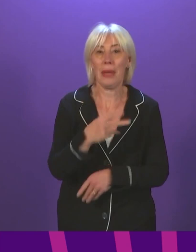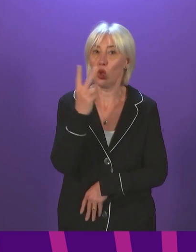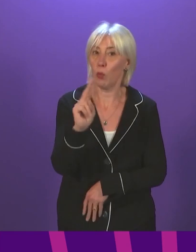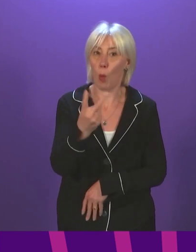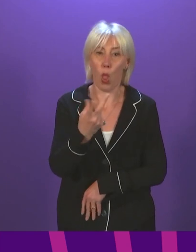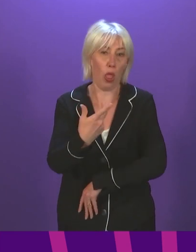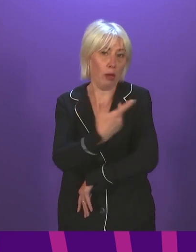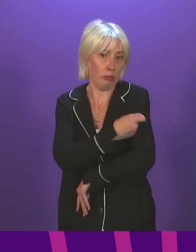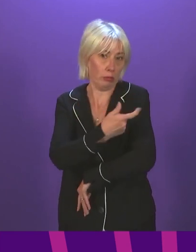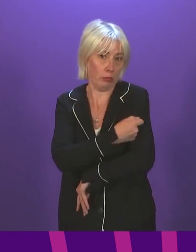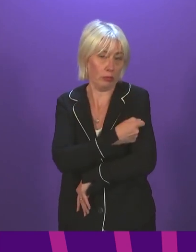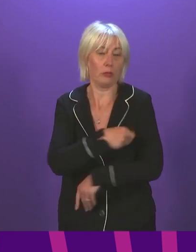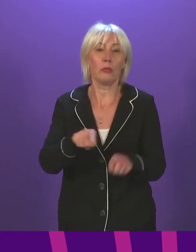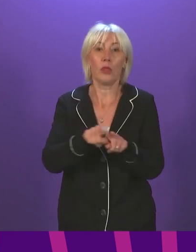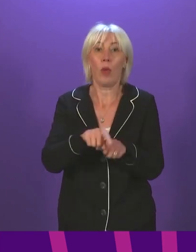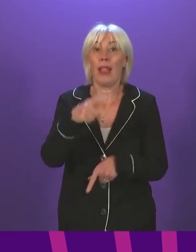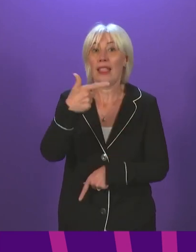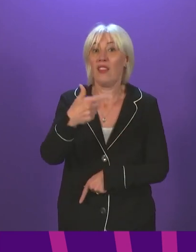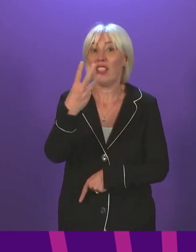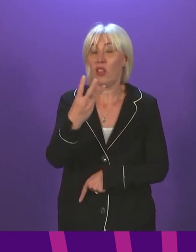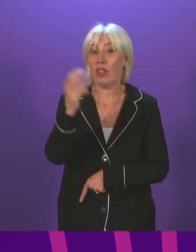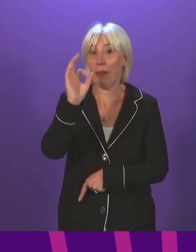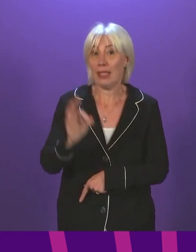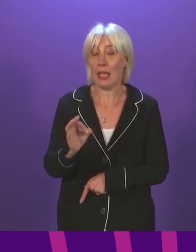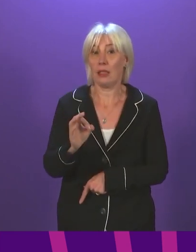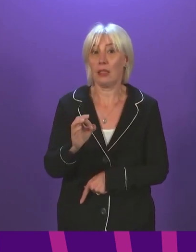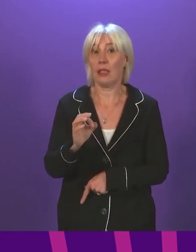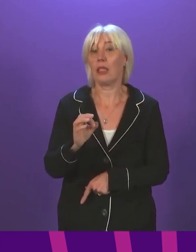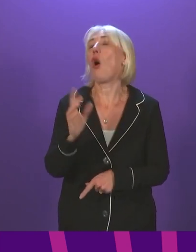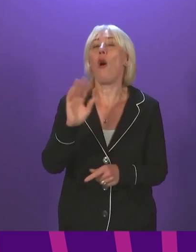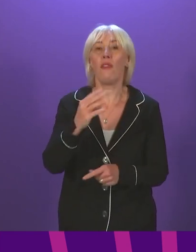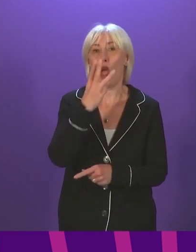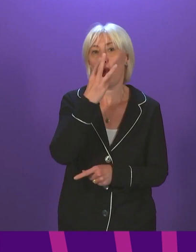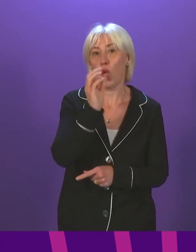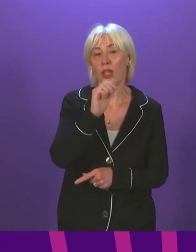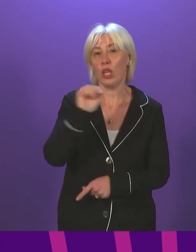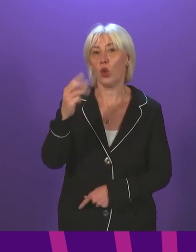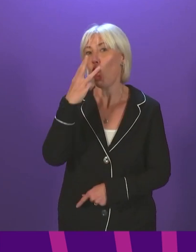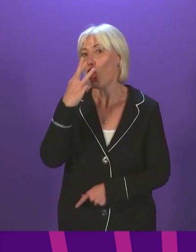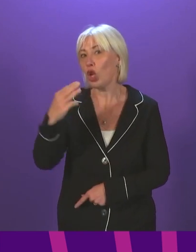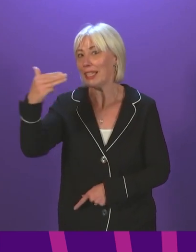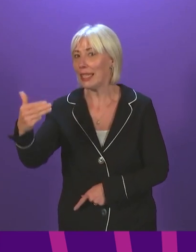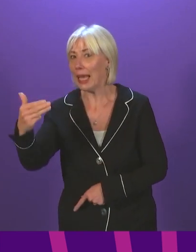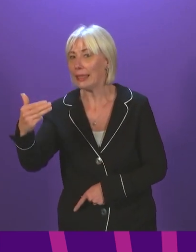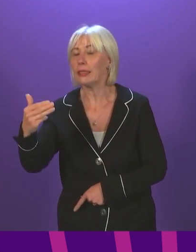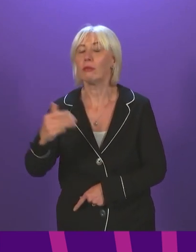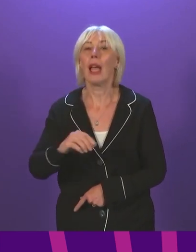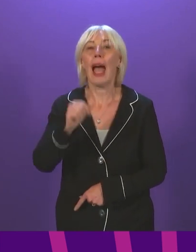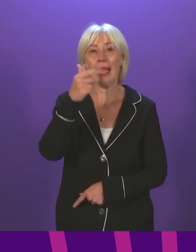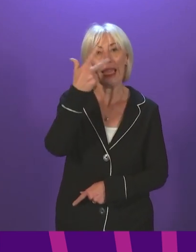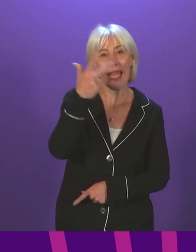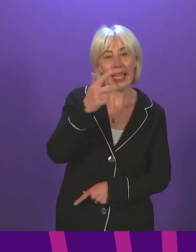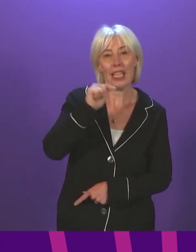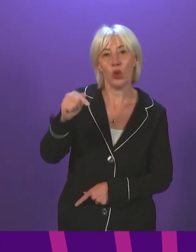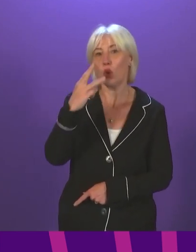doses now, as are 73 per cent of 30 to 39-year-olds, and 60 per cent of 18